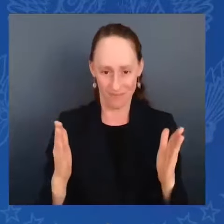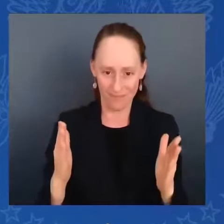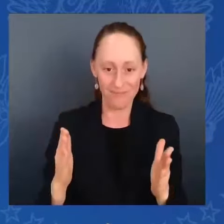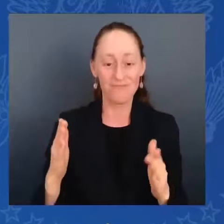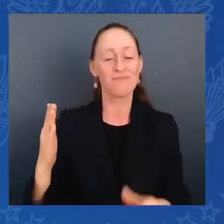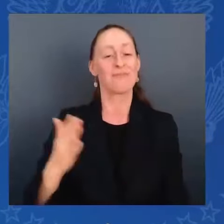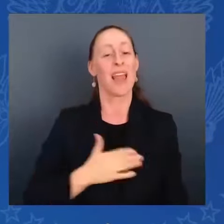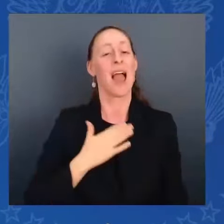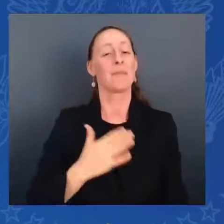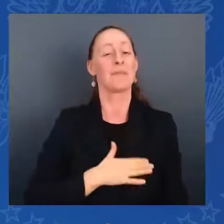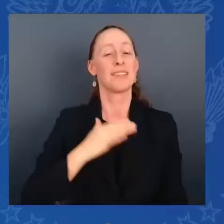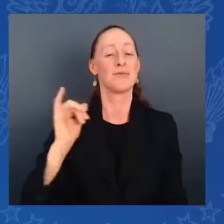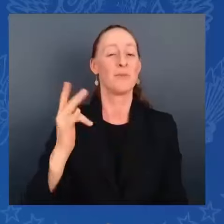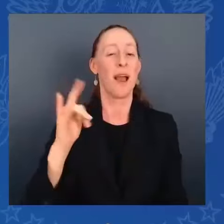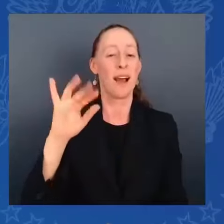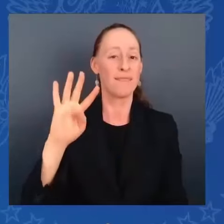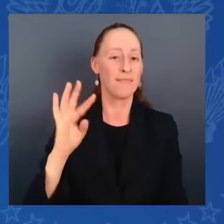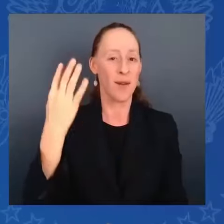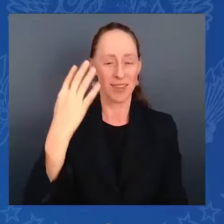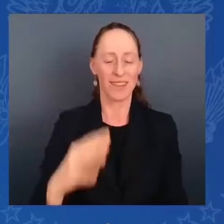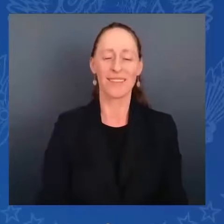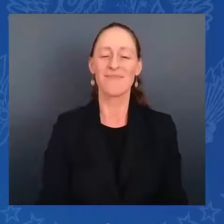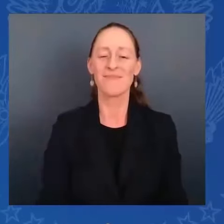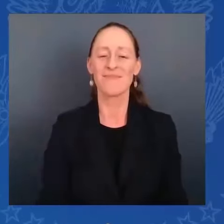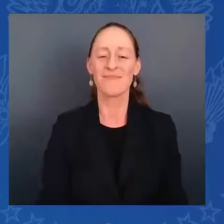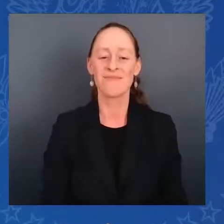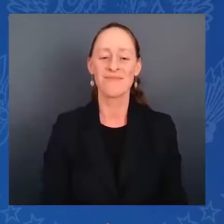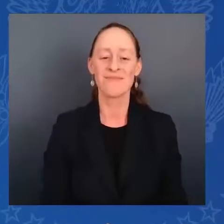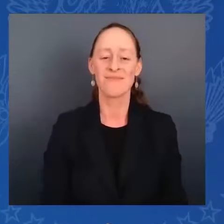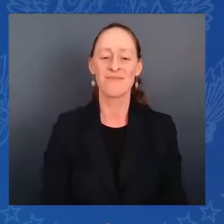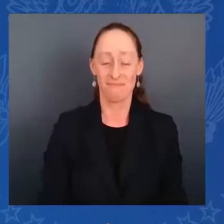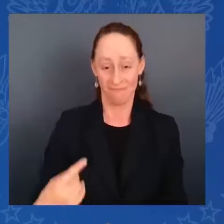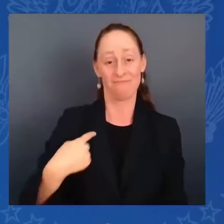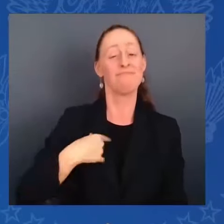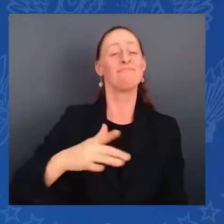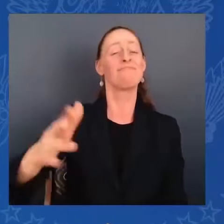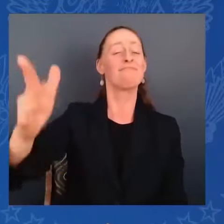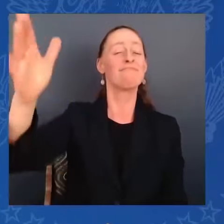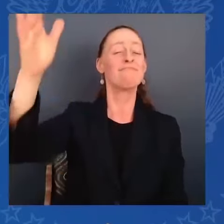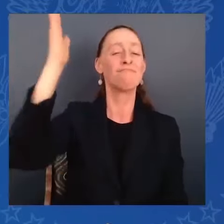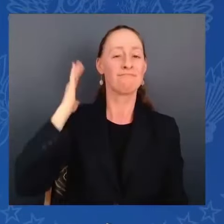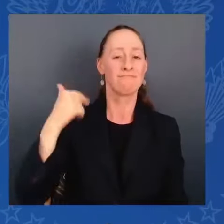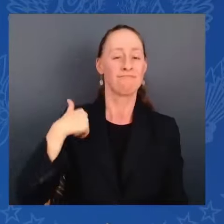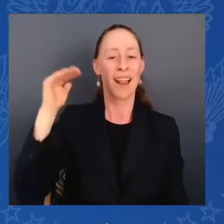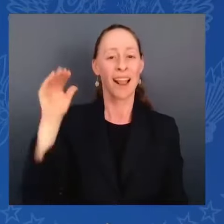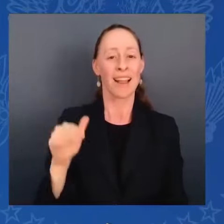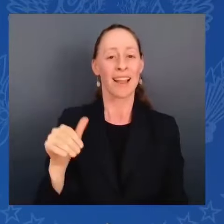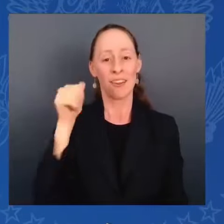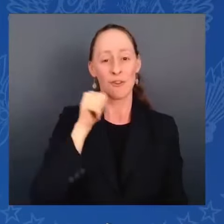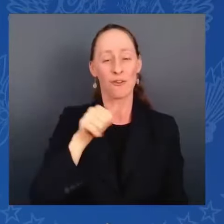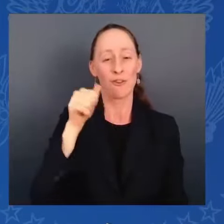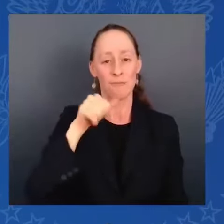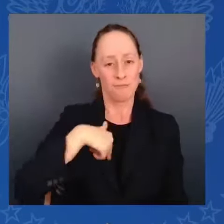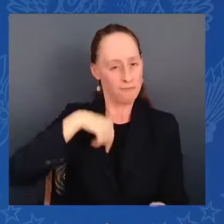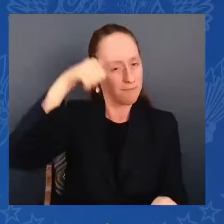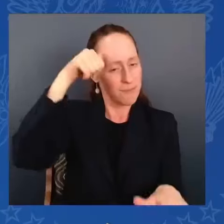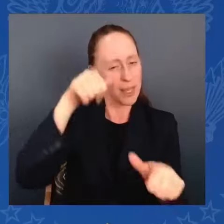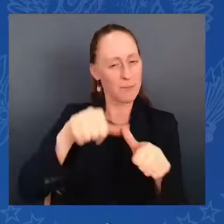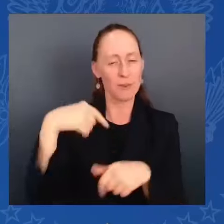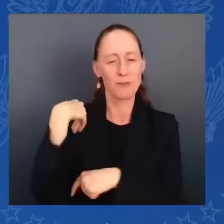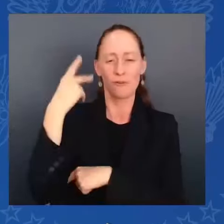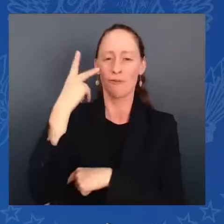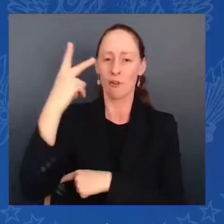When I was a little girl, a photo of my dad in a uniform always caught my eye when I visited my grandmom's house.